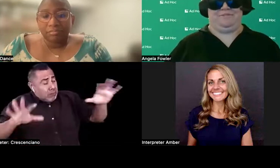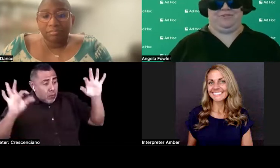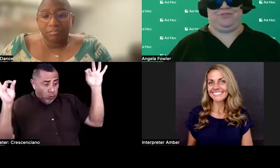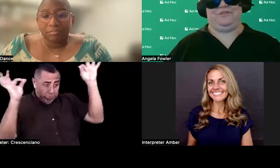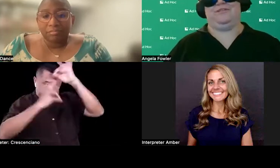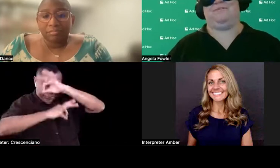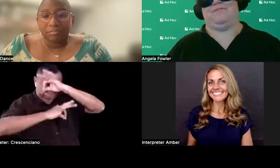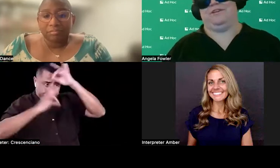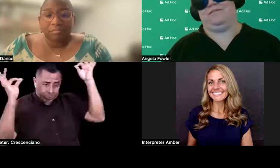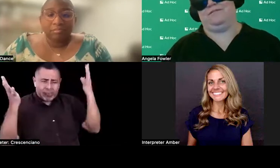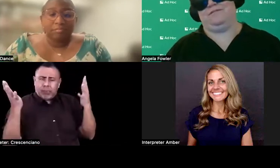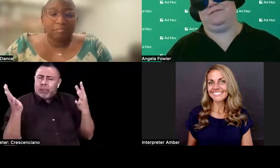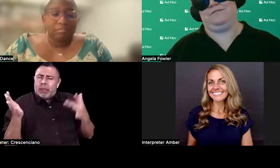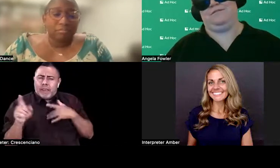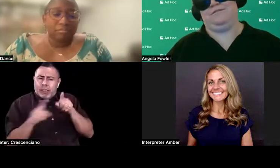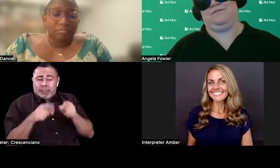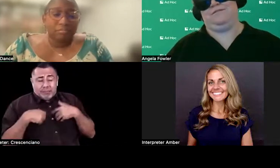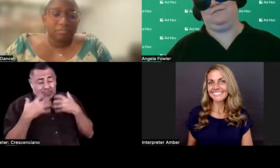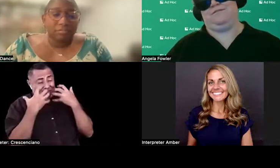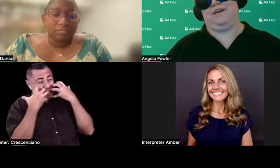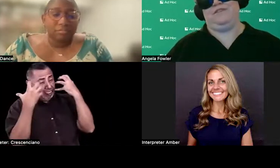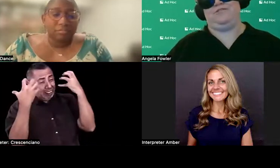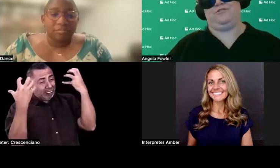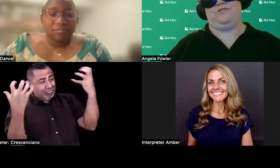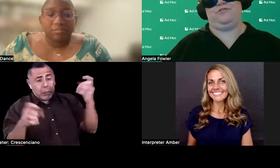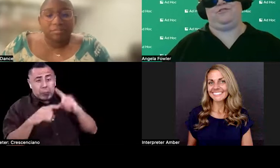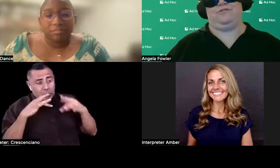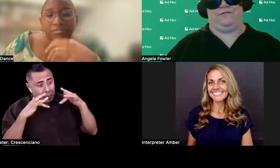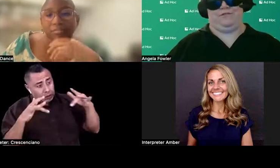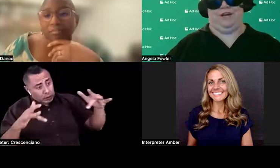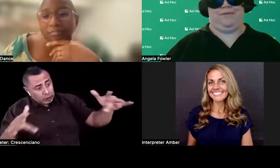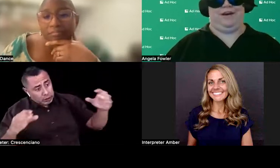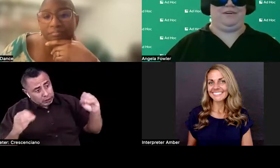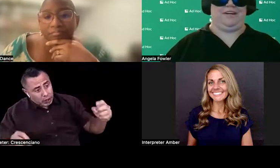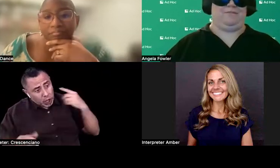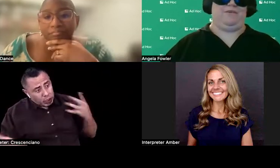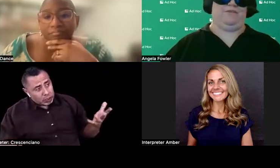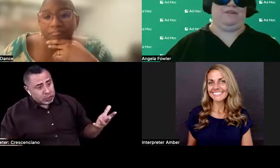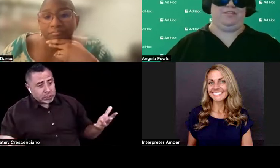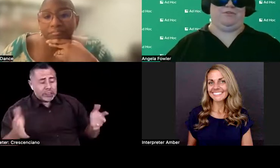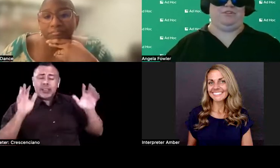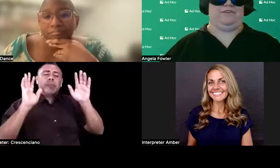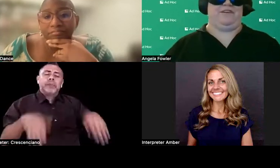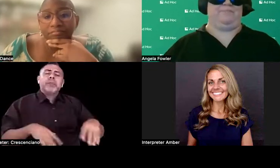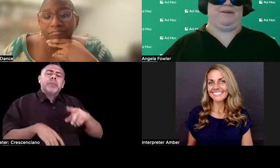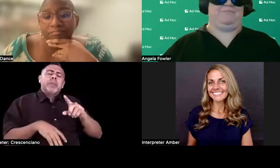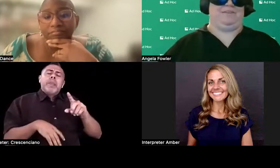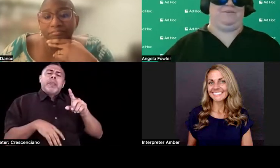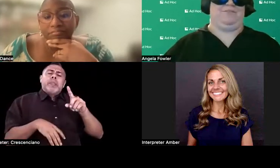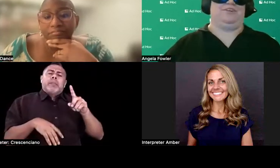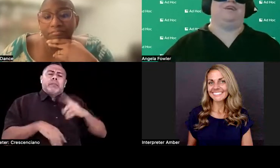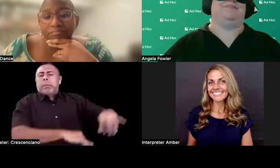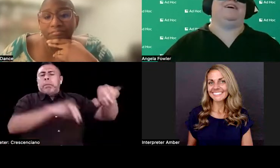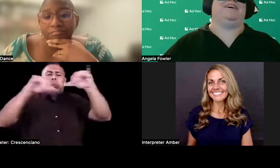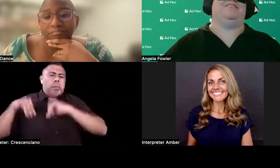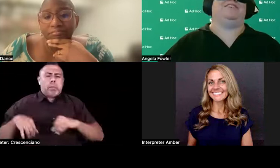sometimes, you know. So, and this is, this is universal. I'm not talking about one thing specifically. My, my